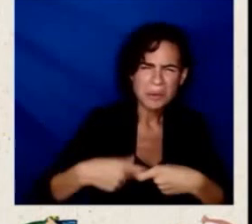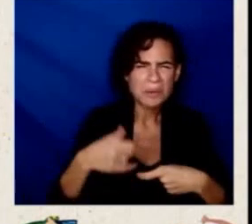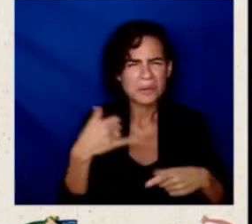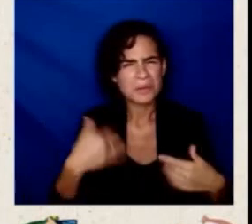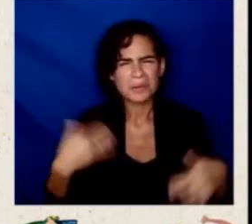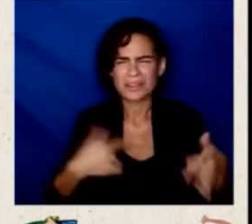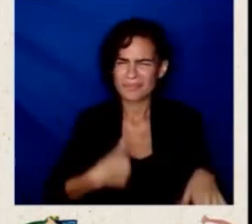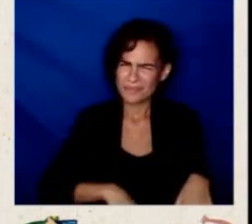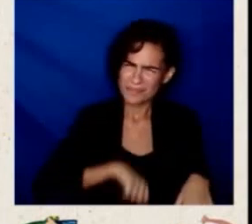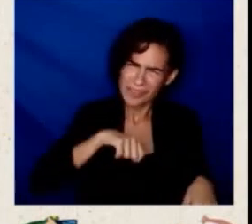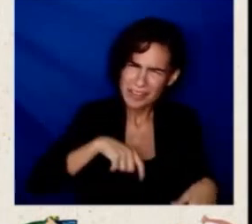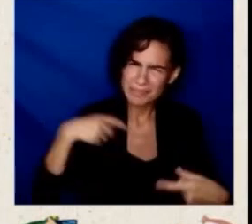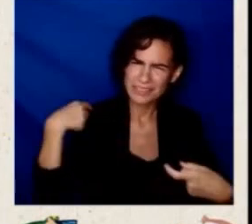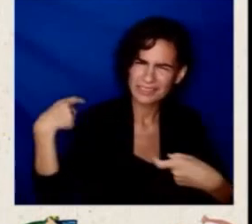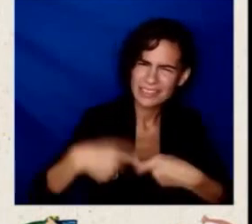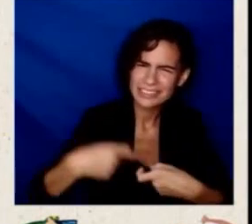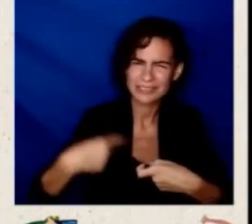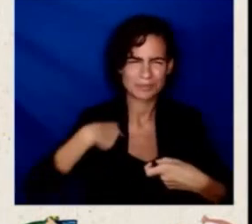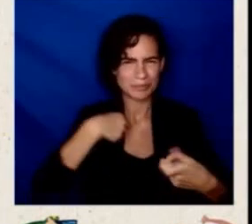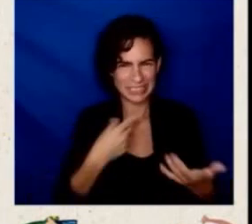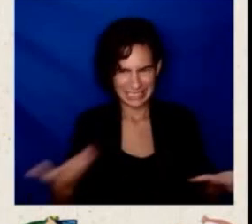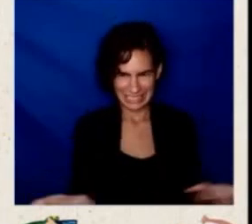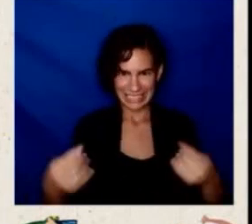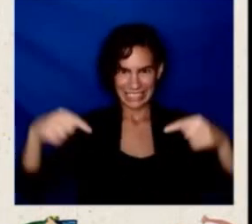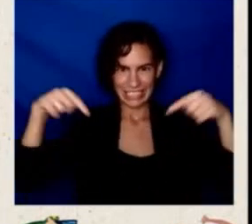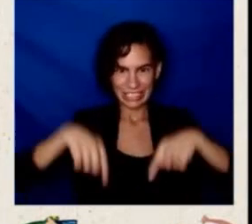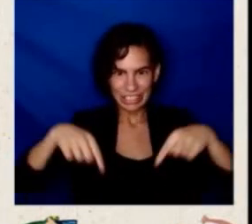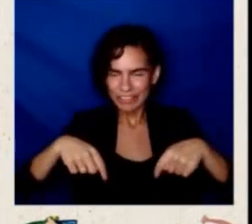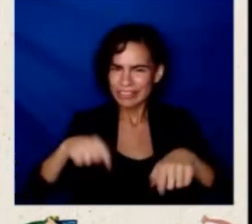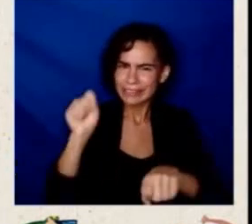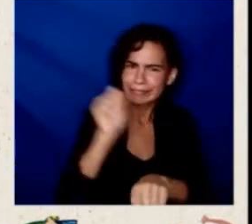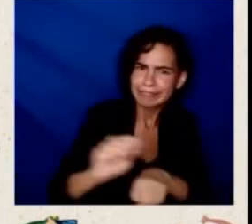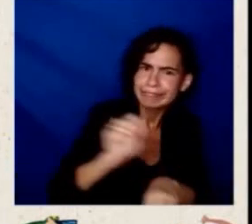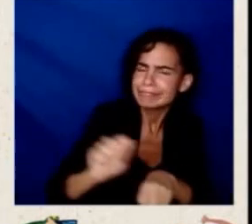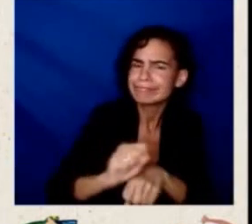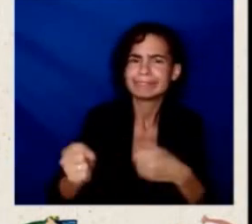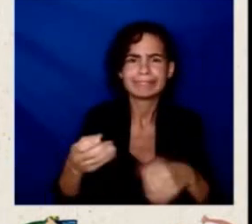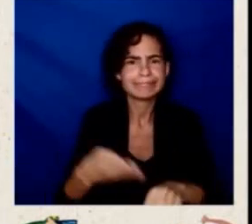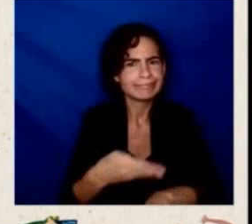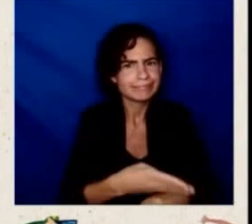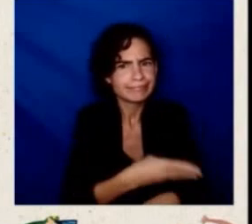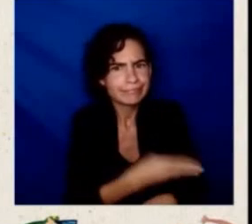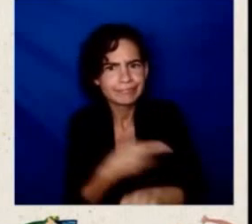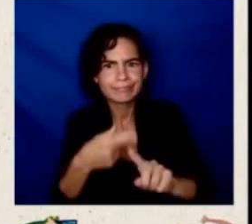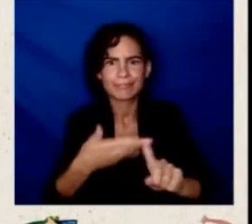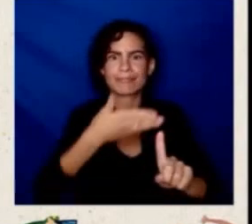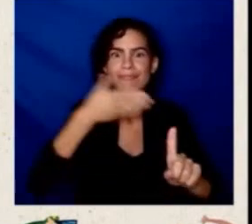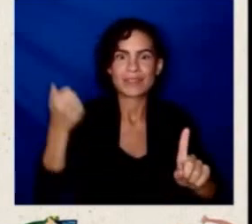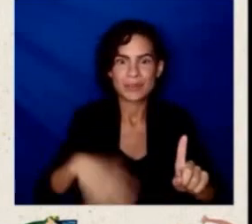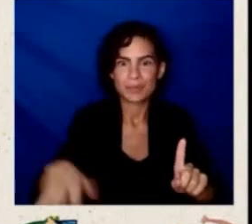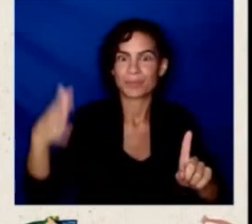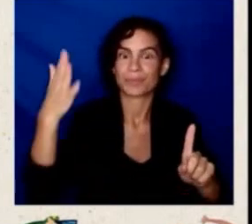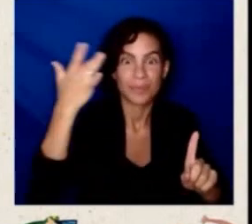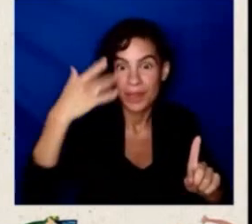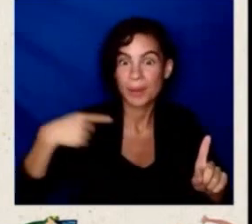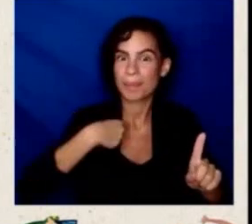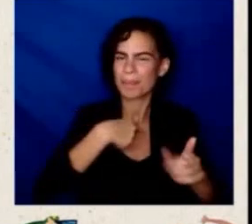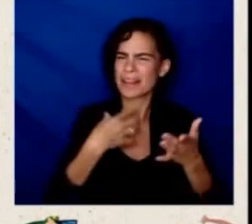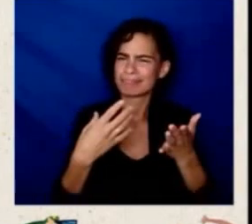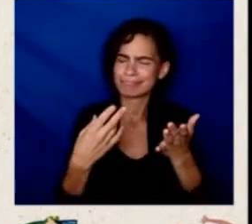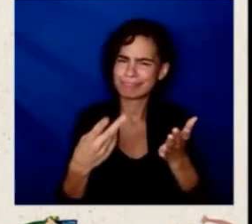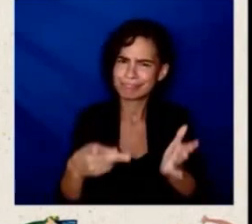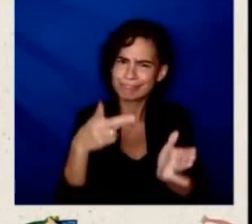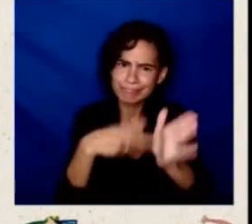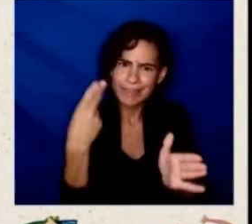that we're going to do our jobs better because we're able to engage as a bilingual, bicultural, and just understanding